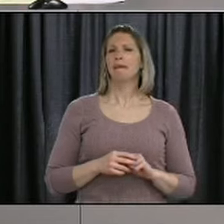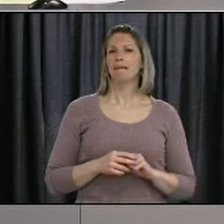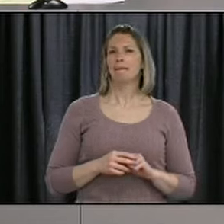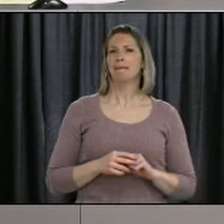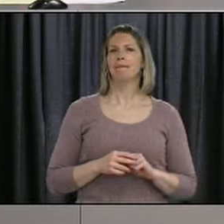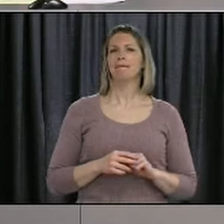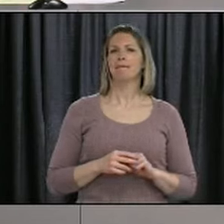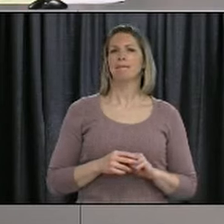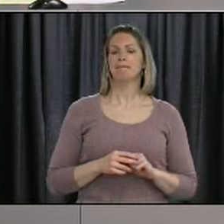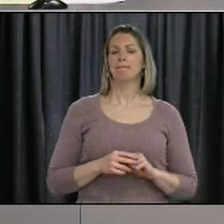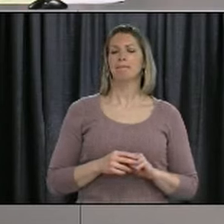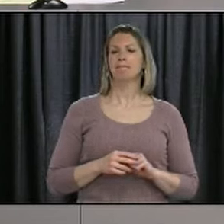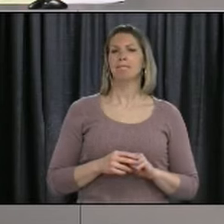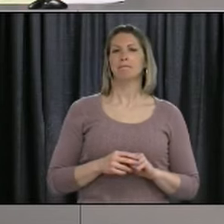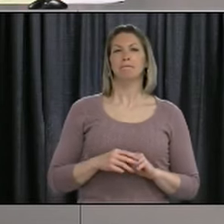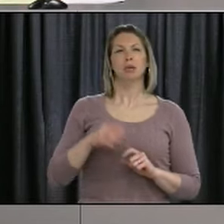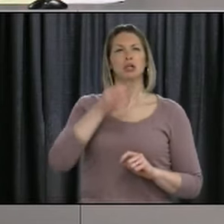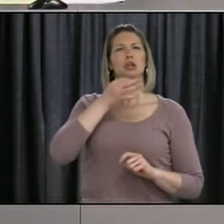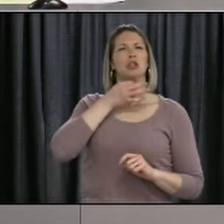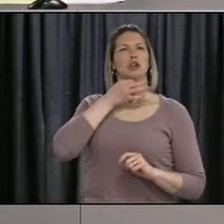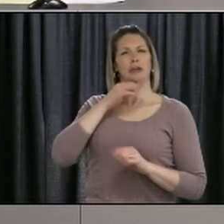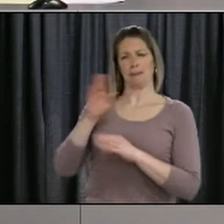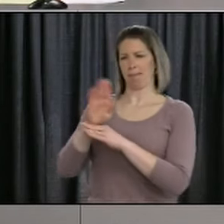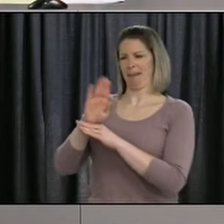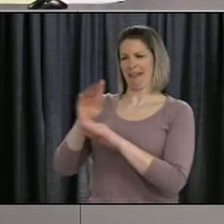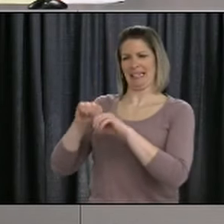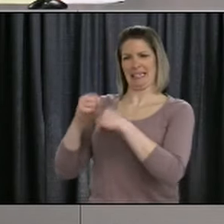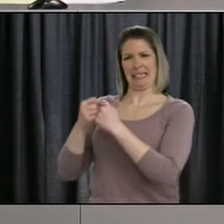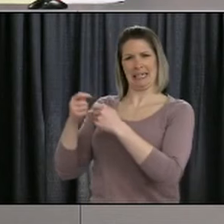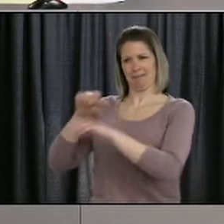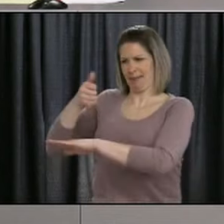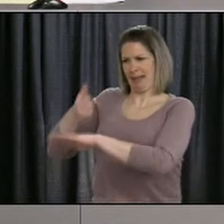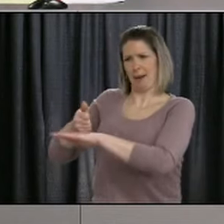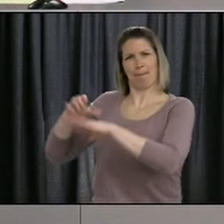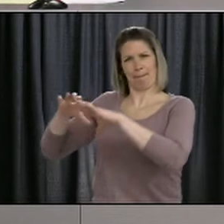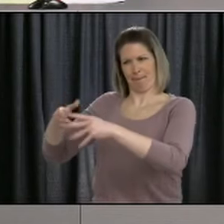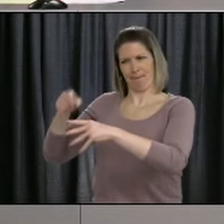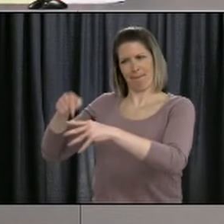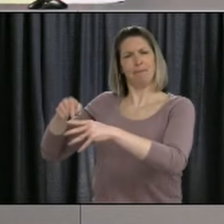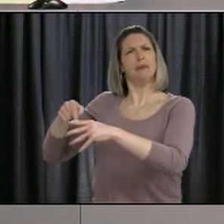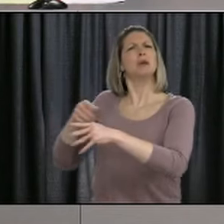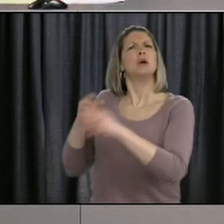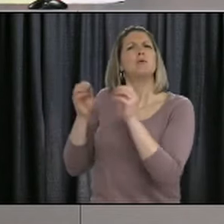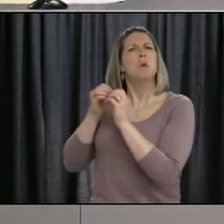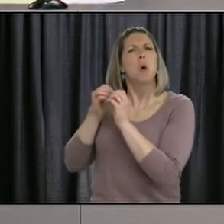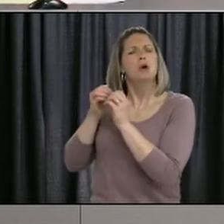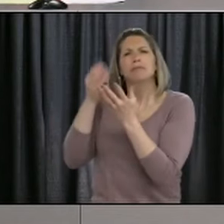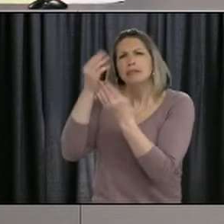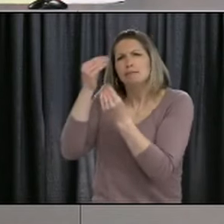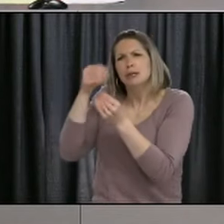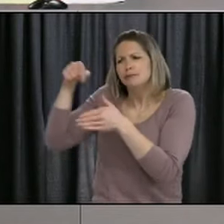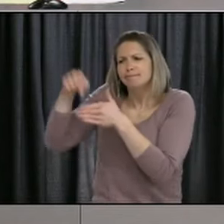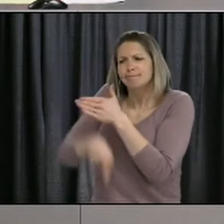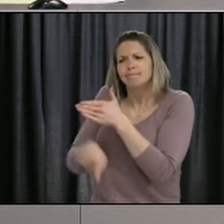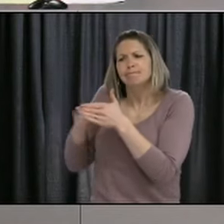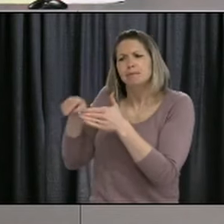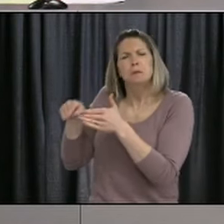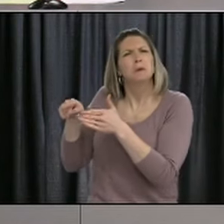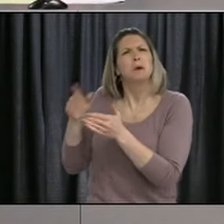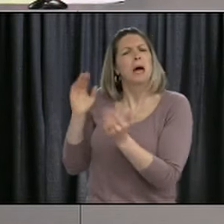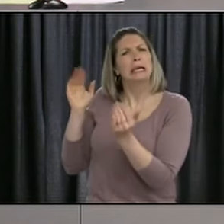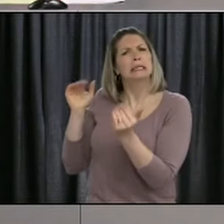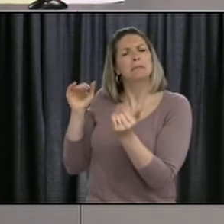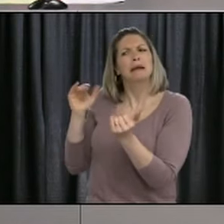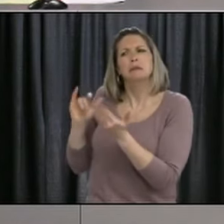business transition team that were mentioned as starting tomorrow to get people prepared for reopening on the 11th.